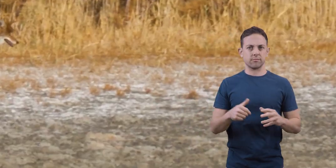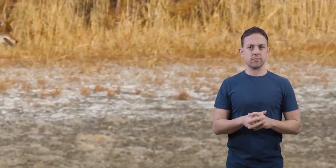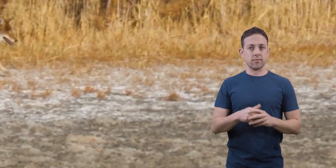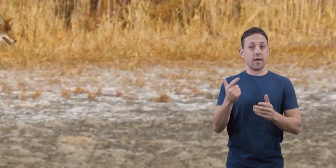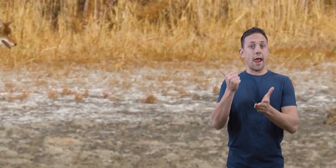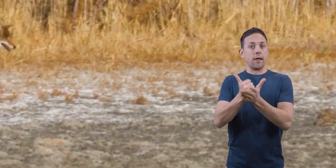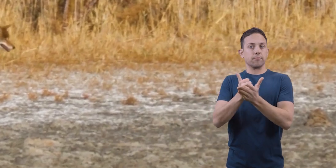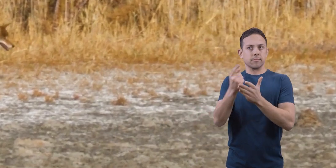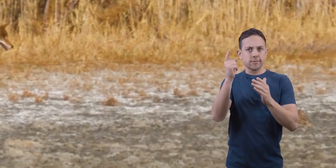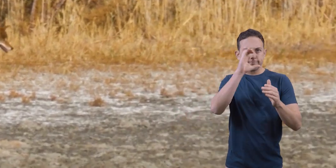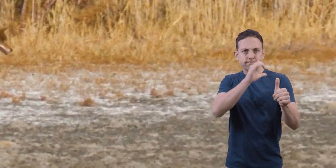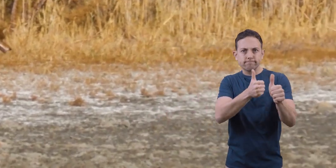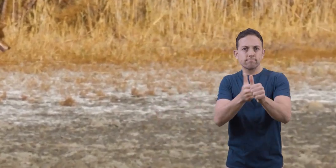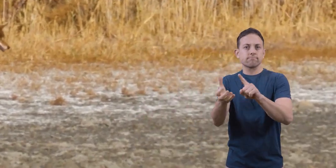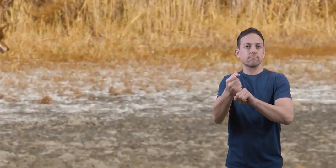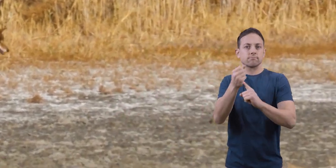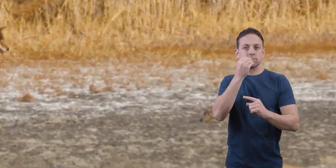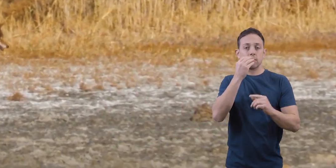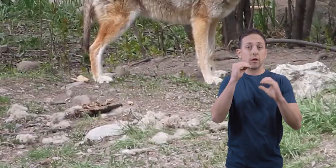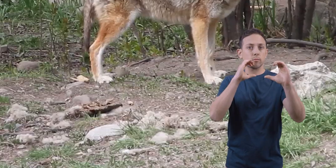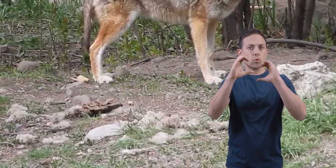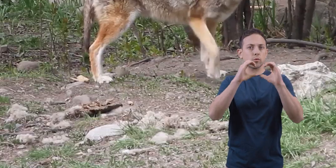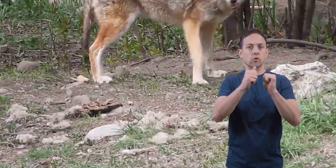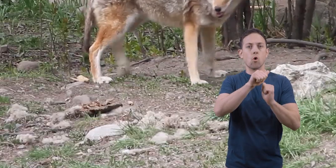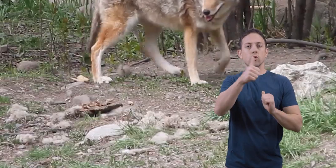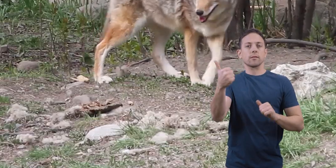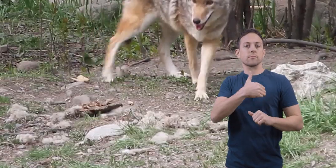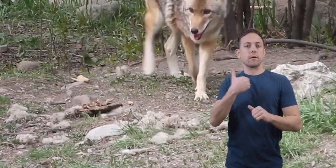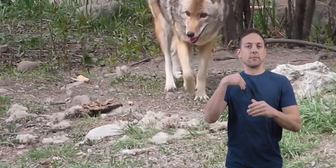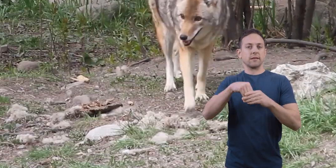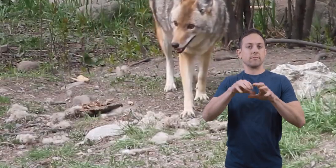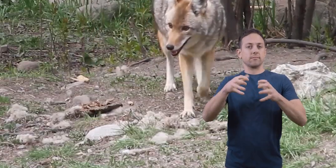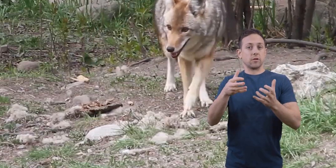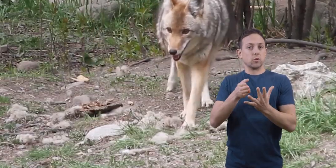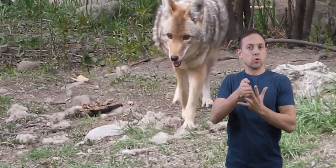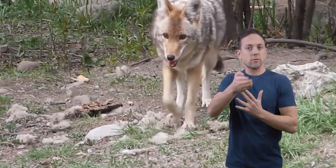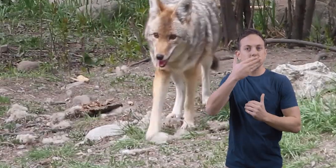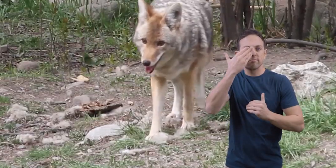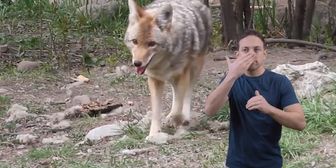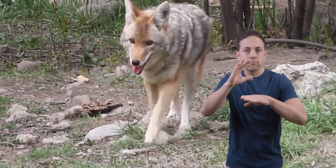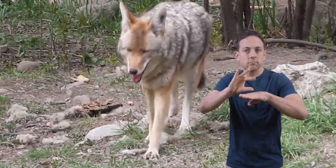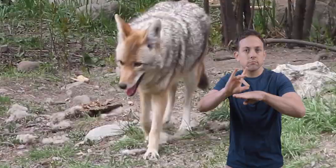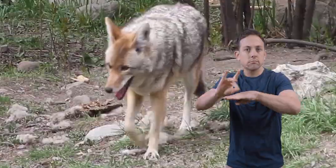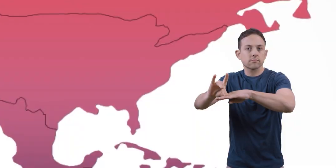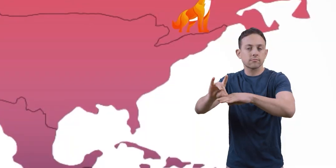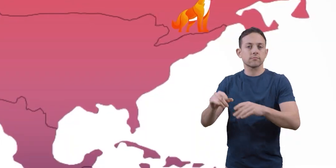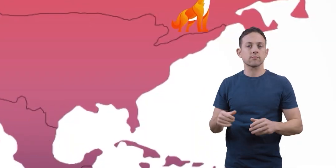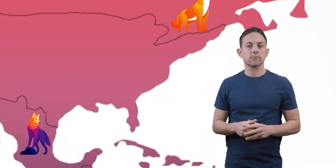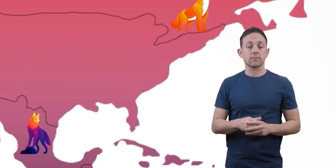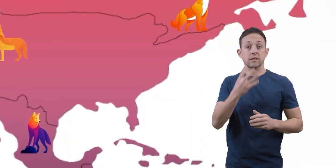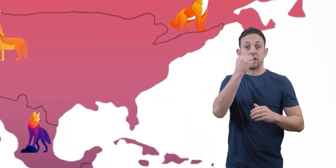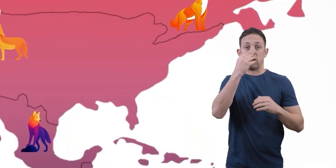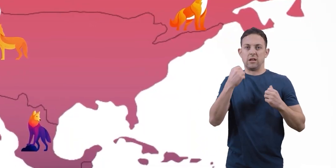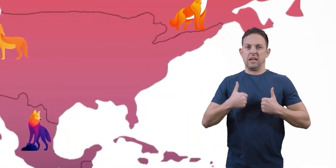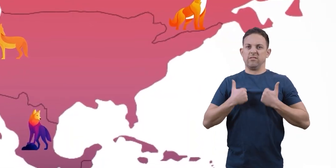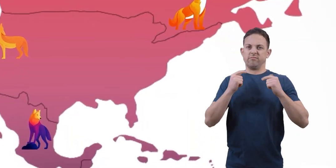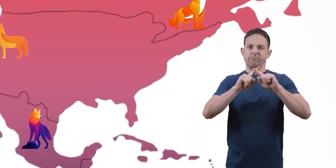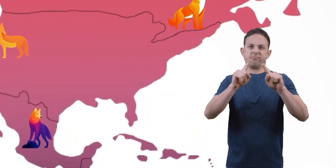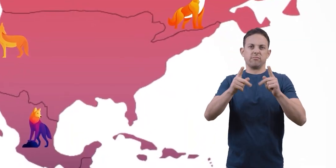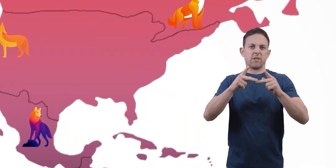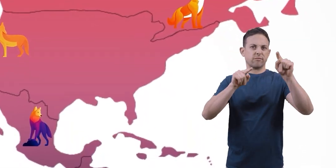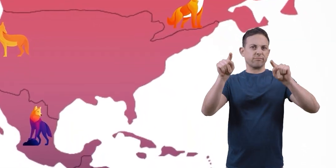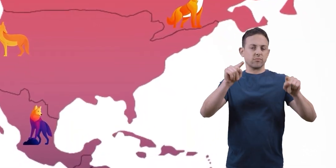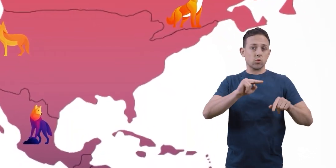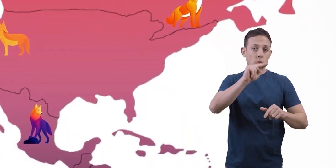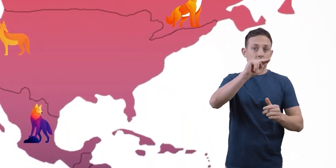which aids them in tracking prey and communicating with other members of their pack through scent marking. Coyotes live in lots of different